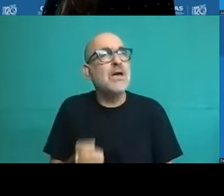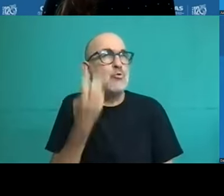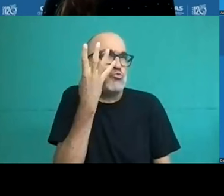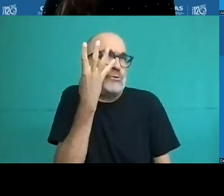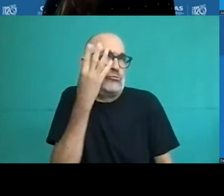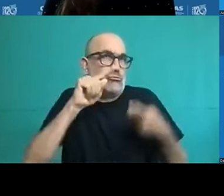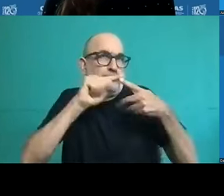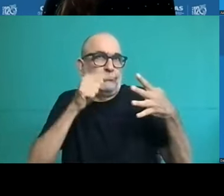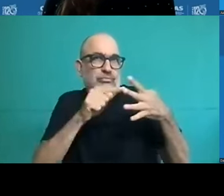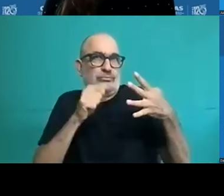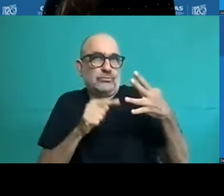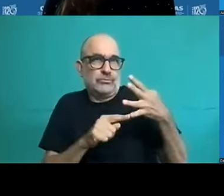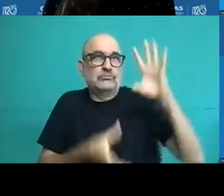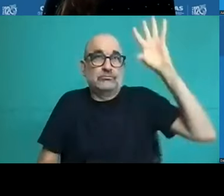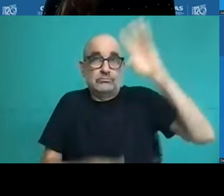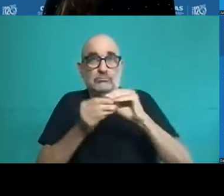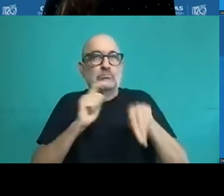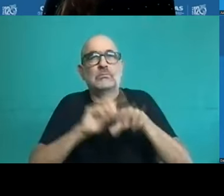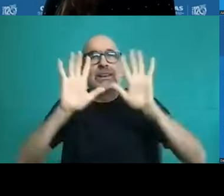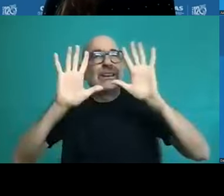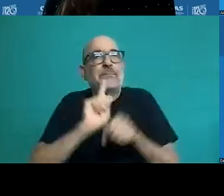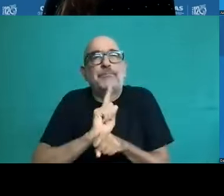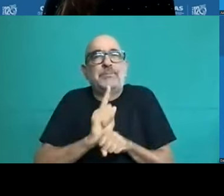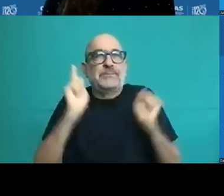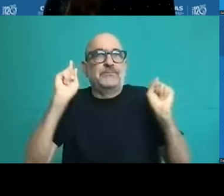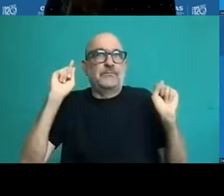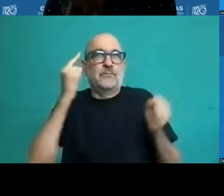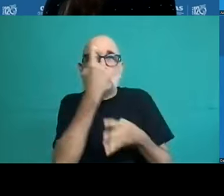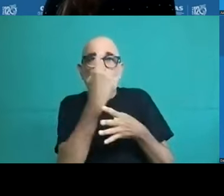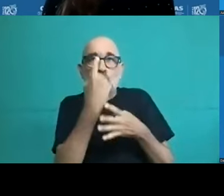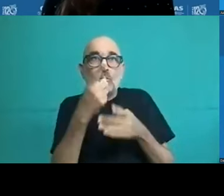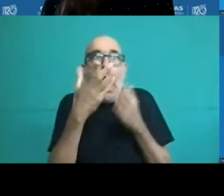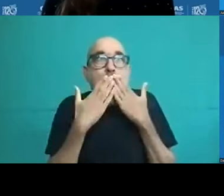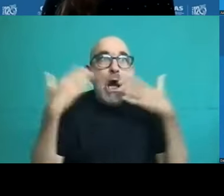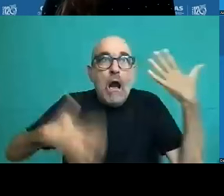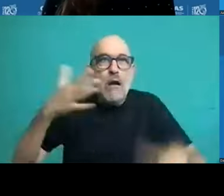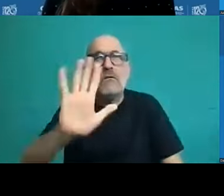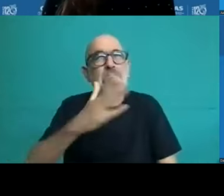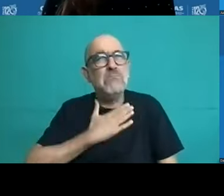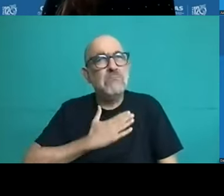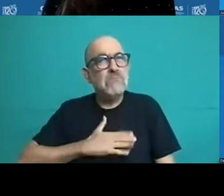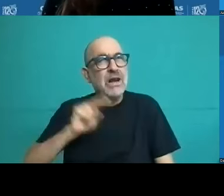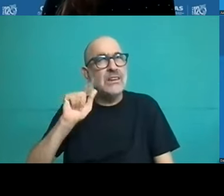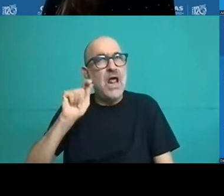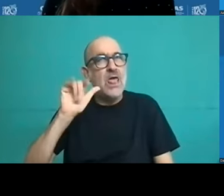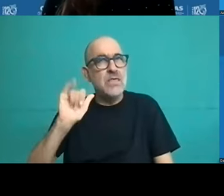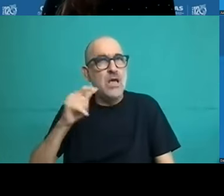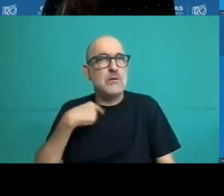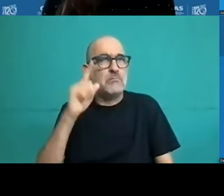realize that these private providers, we are